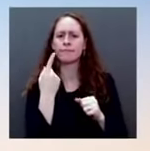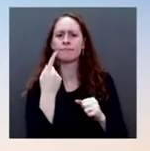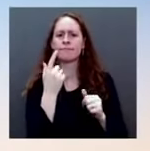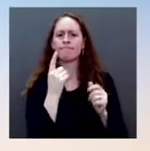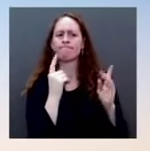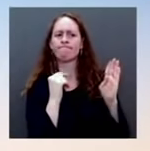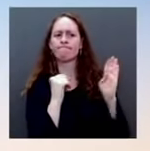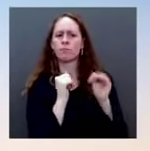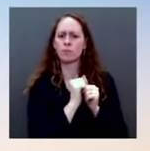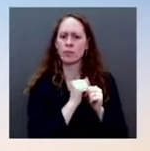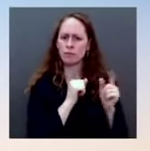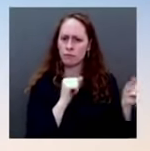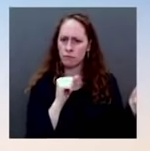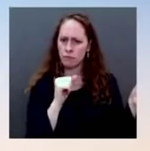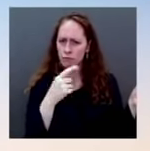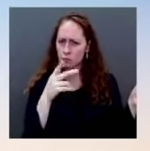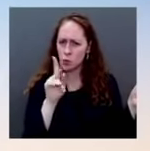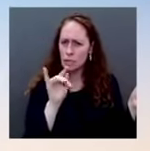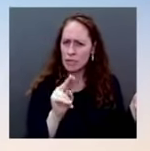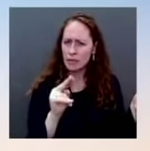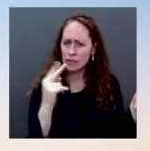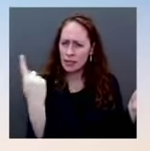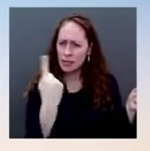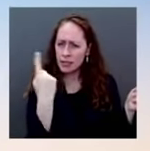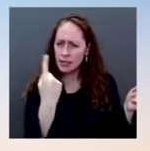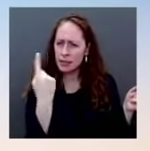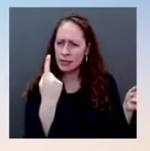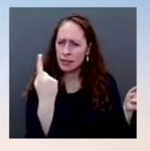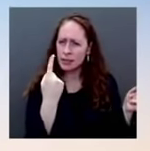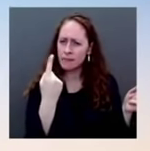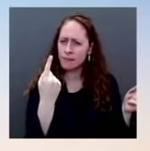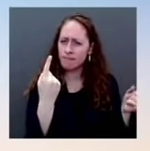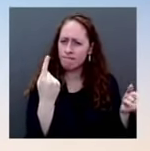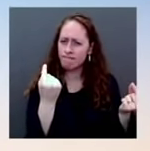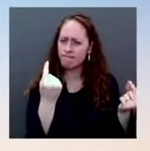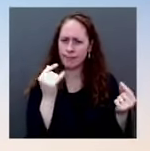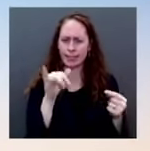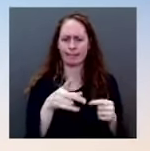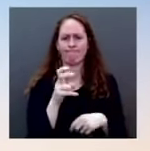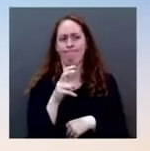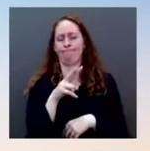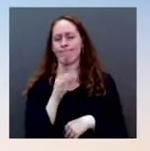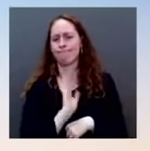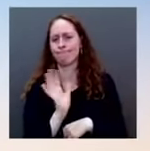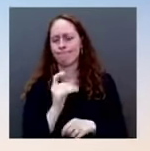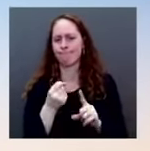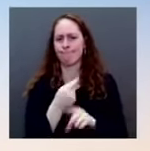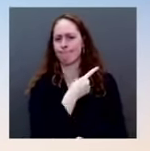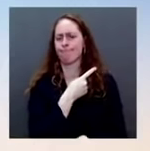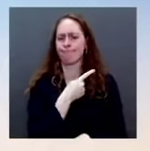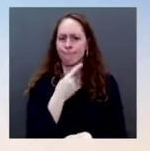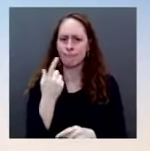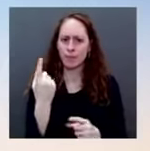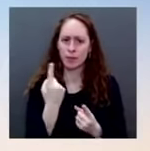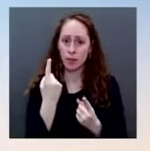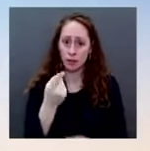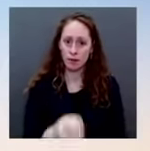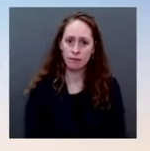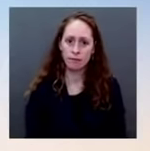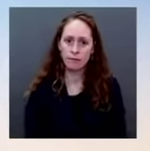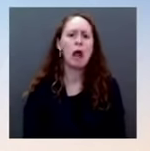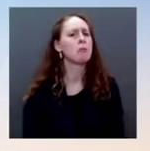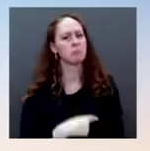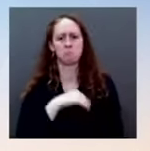This administration has tried without success to use sanctions to compel the military in Myanmar to abandon its coup d'etat.